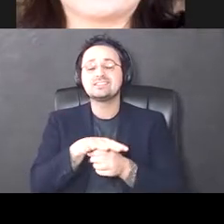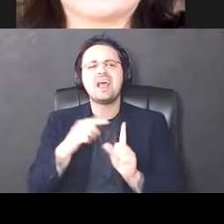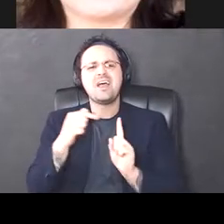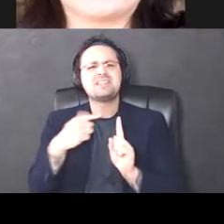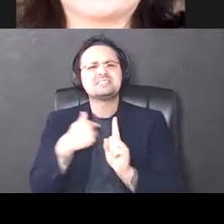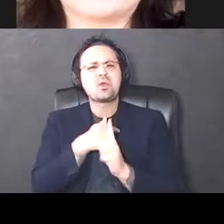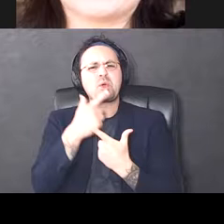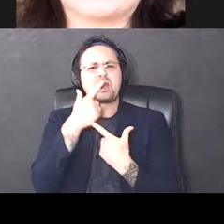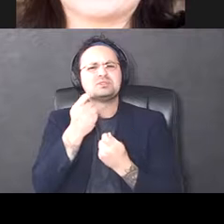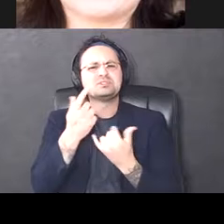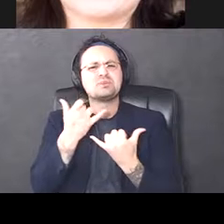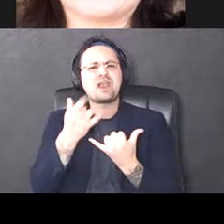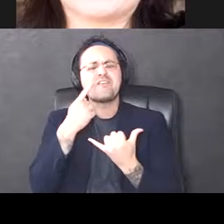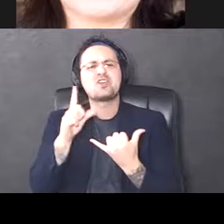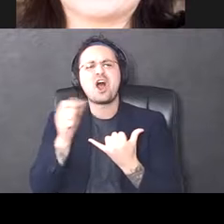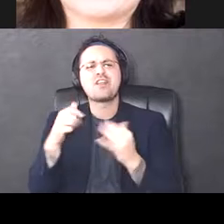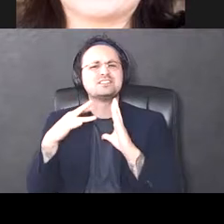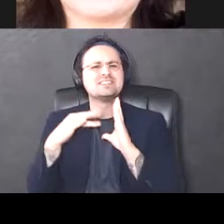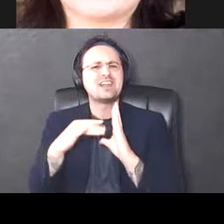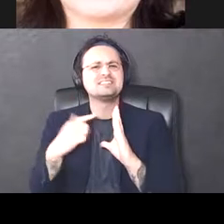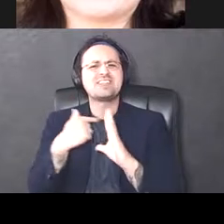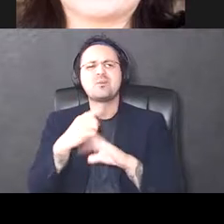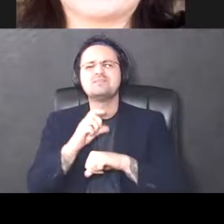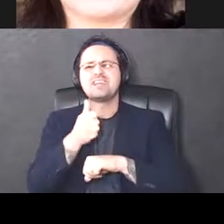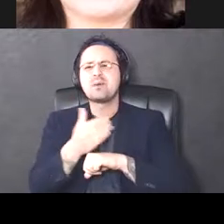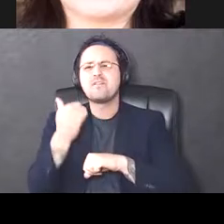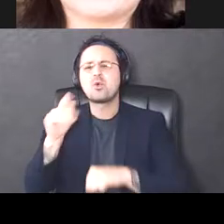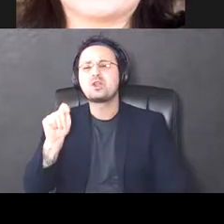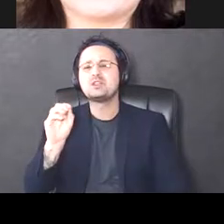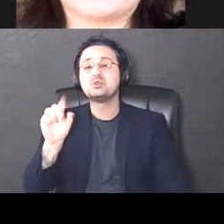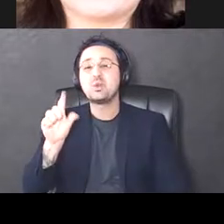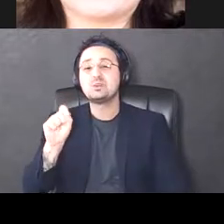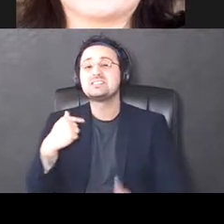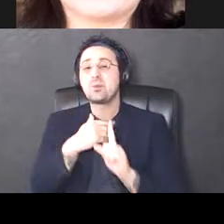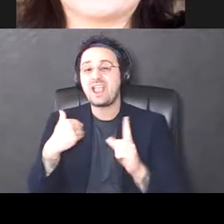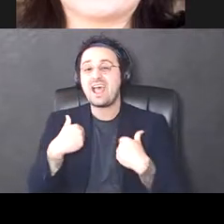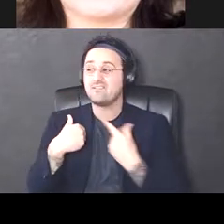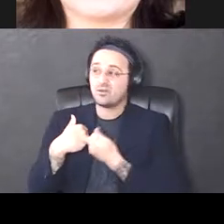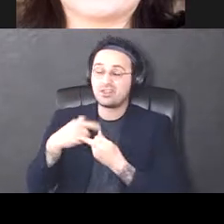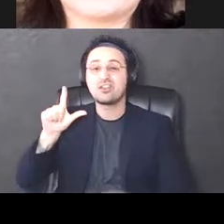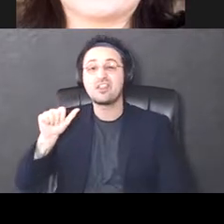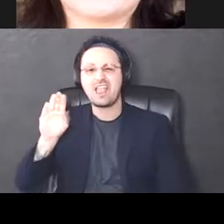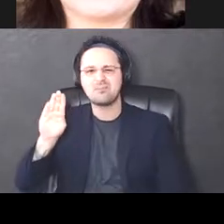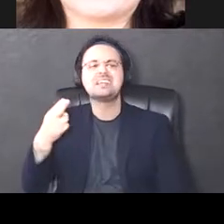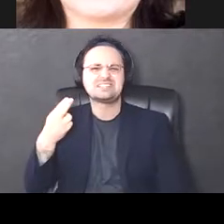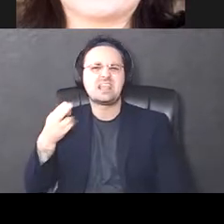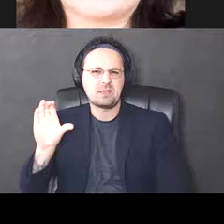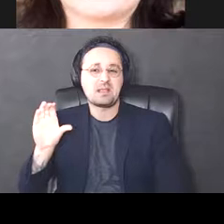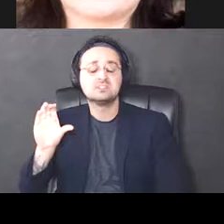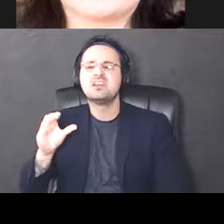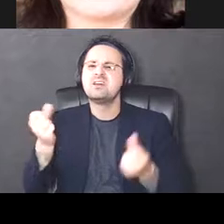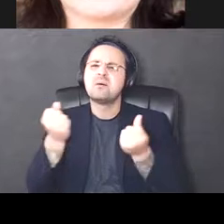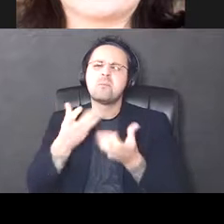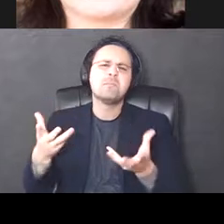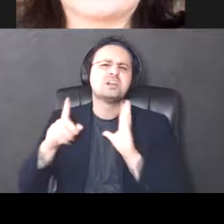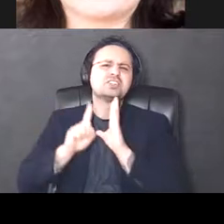interested in both because of our other studies that we've done and the tools that we have in our lab is the hippocampus. And there's been a good amount of literature showing